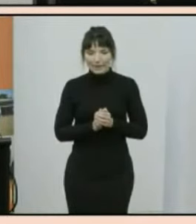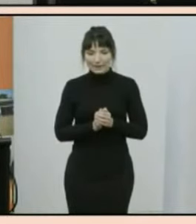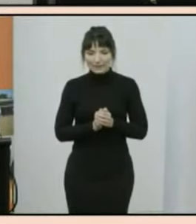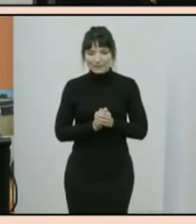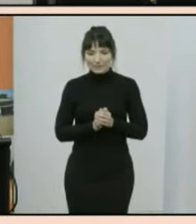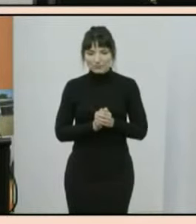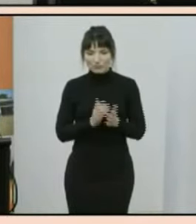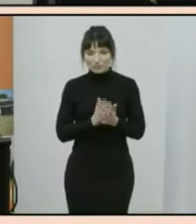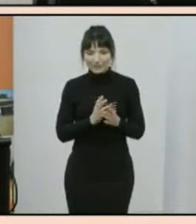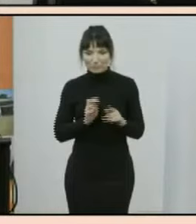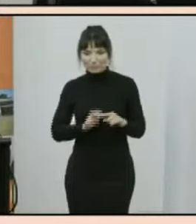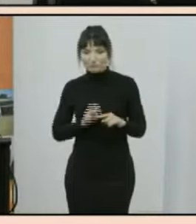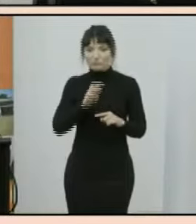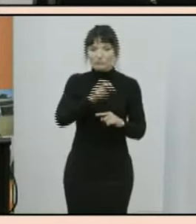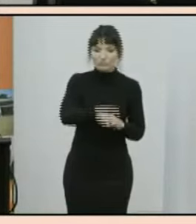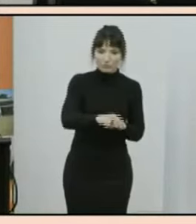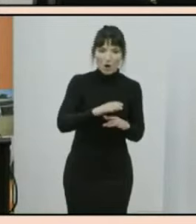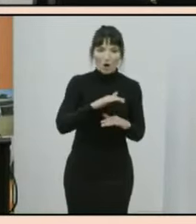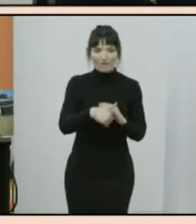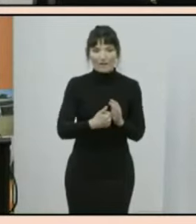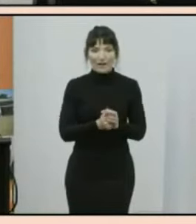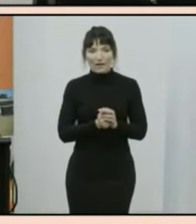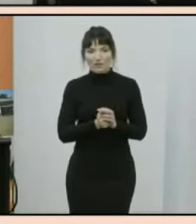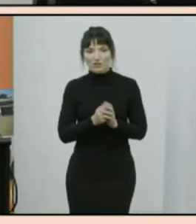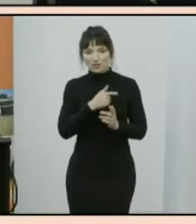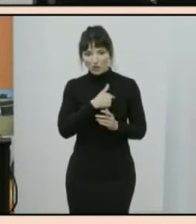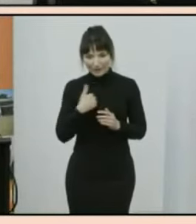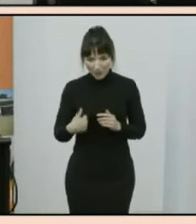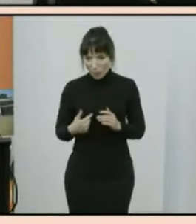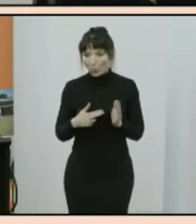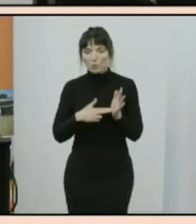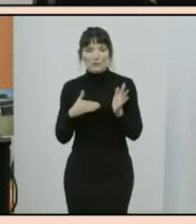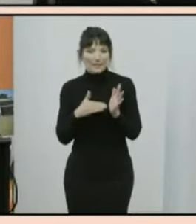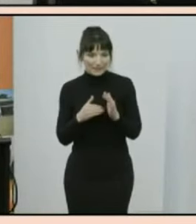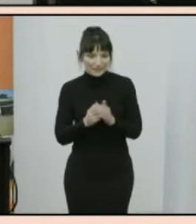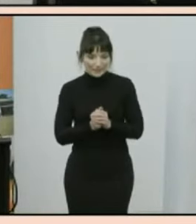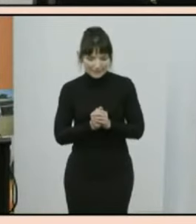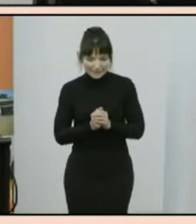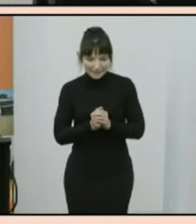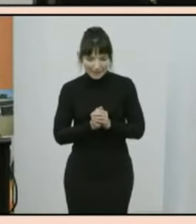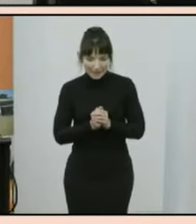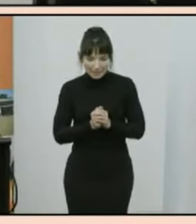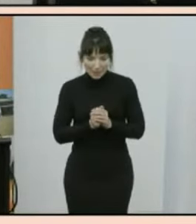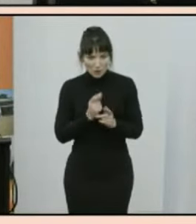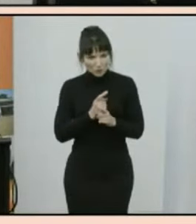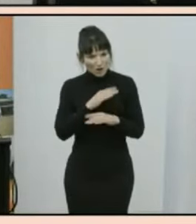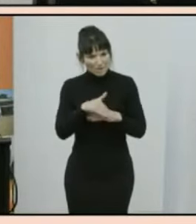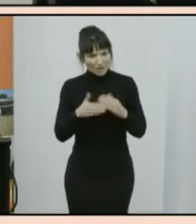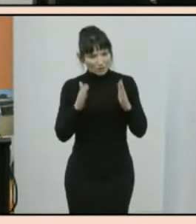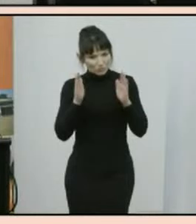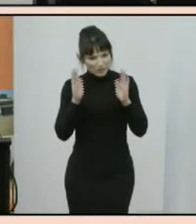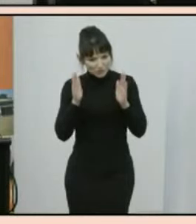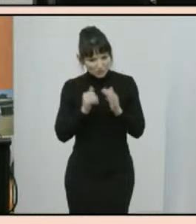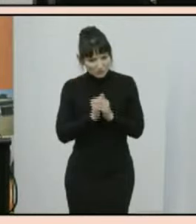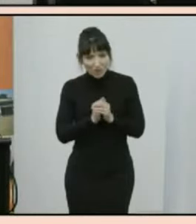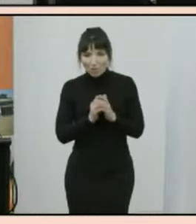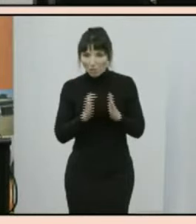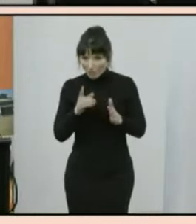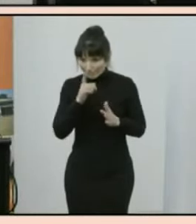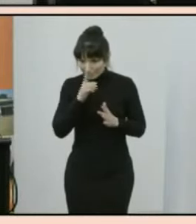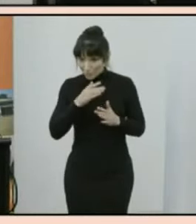leapfrogging china and new zealand turning to religion the the question on religion always attracts significant interest